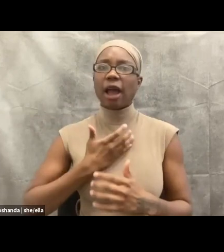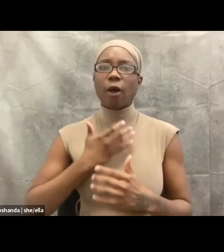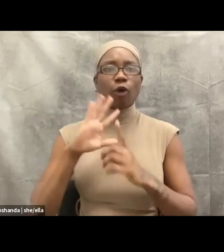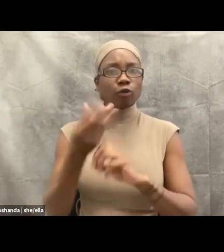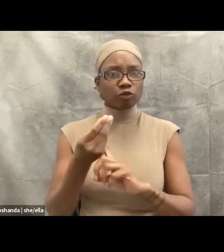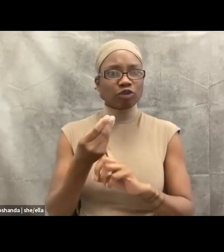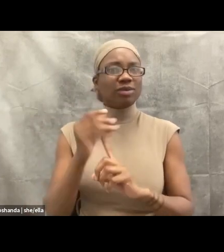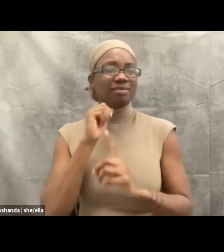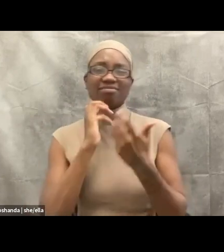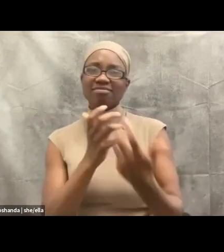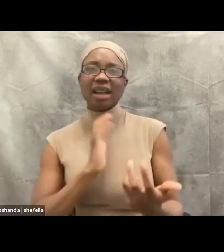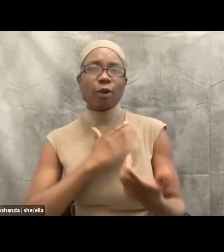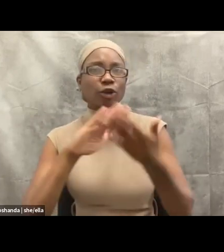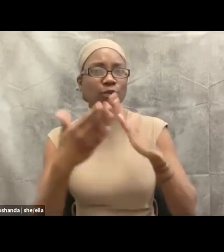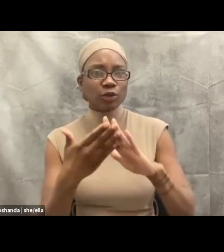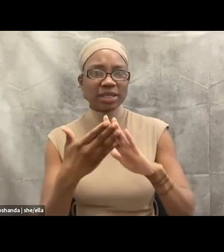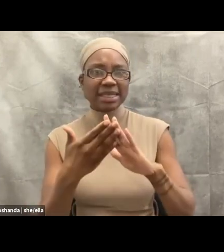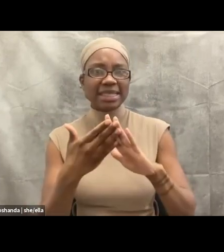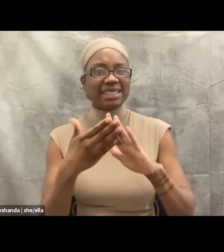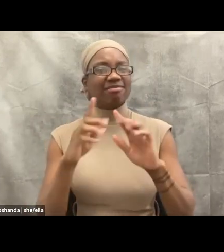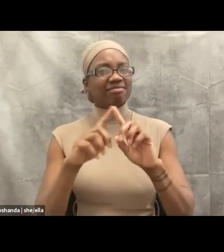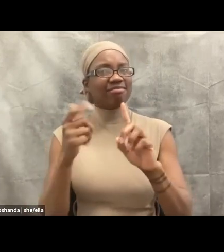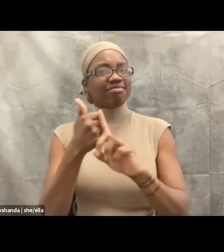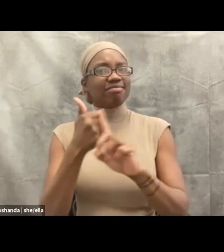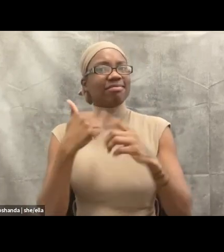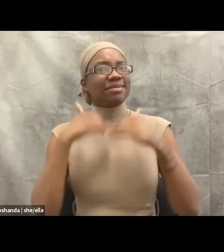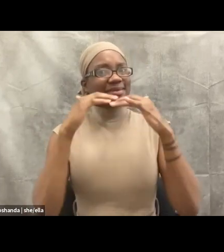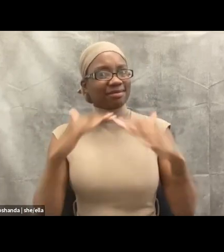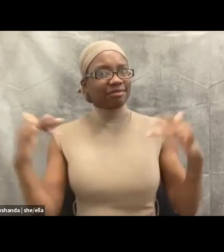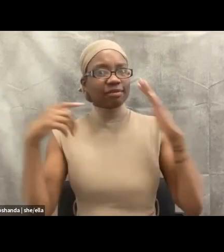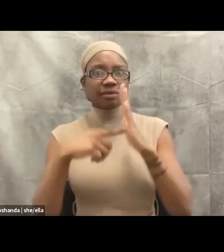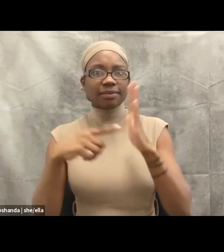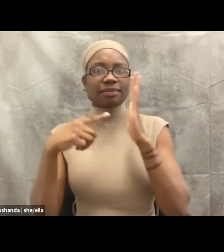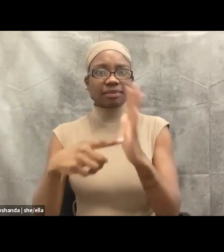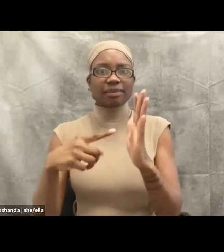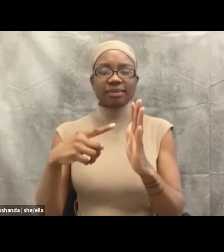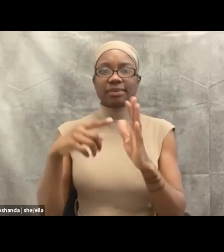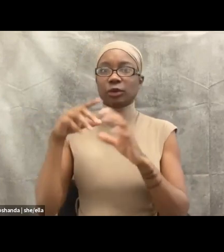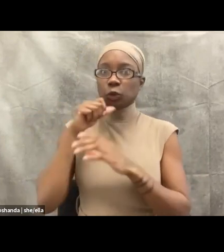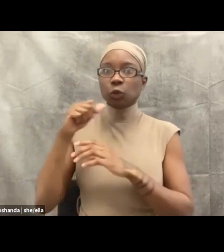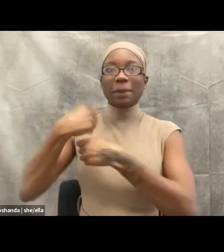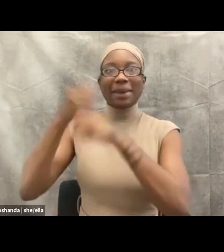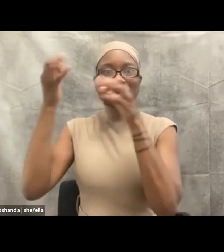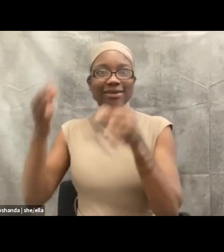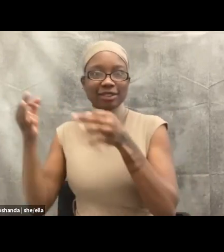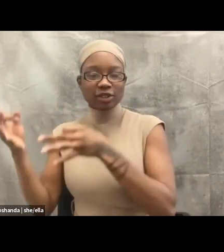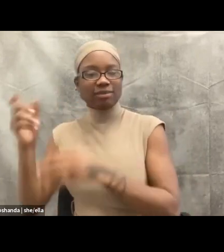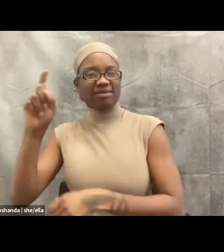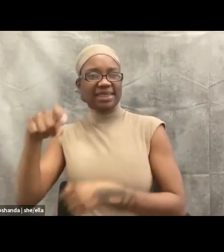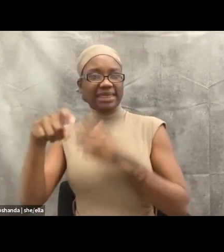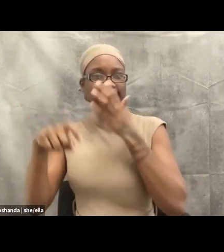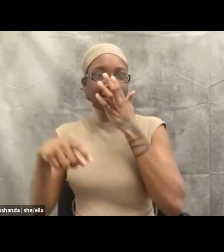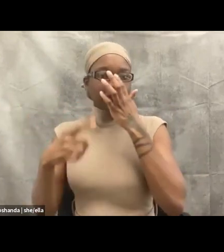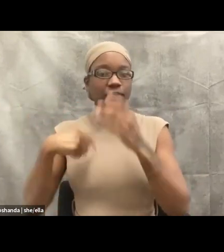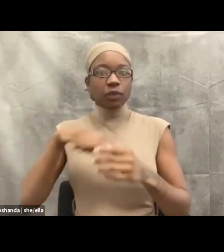-responsive. So why is it a prevailing dynamic? Trauma has become a buzzword, yet the systems in place often